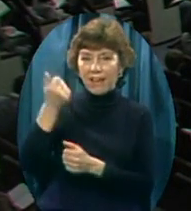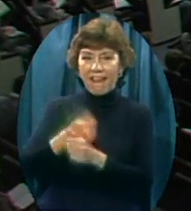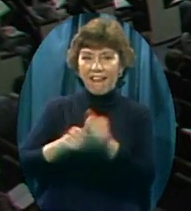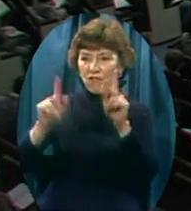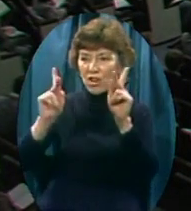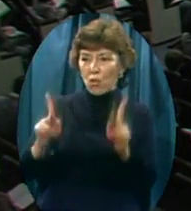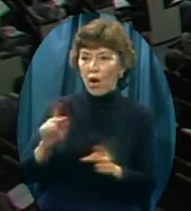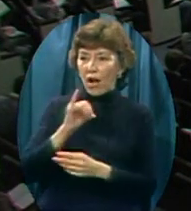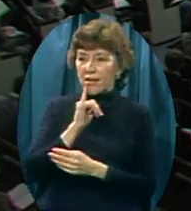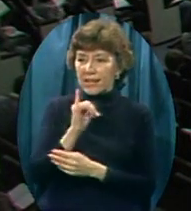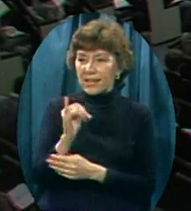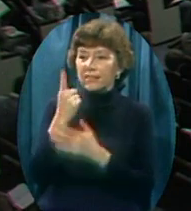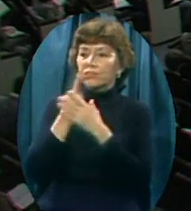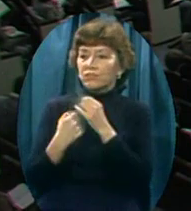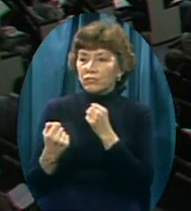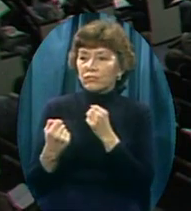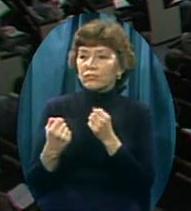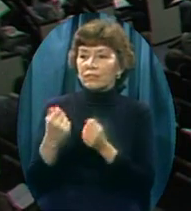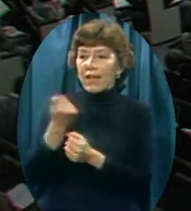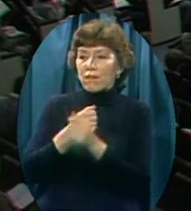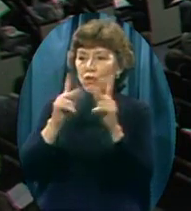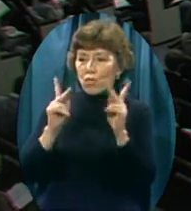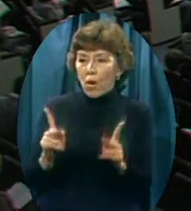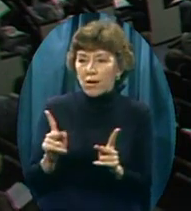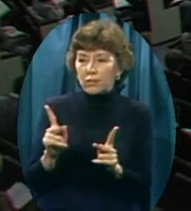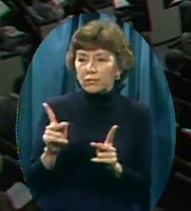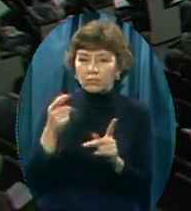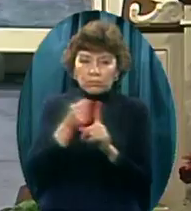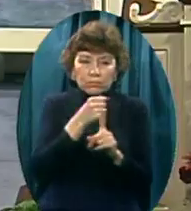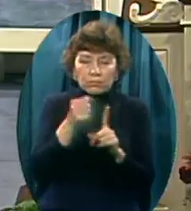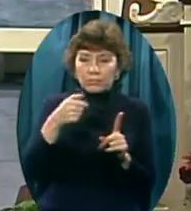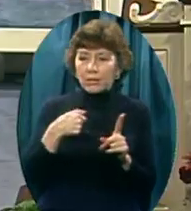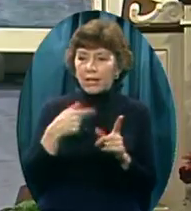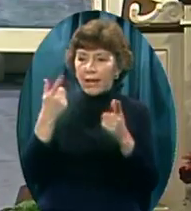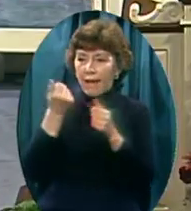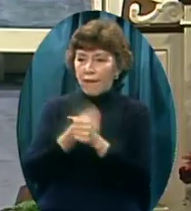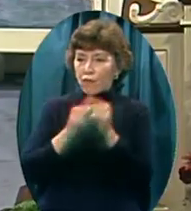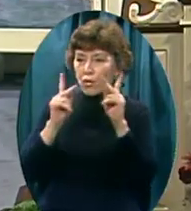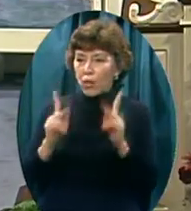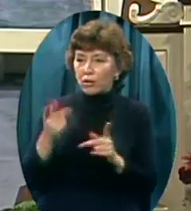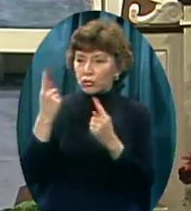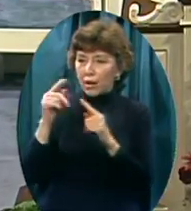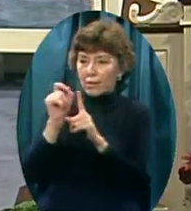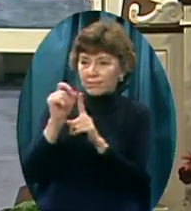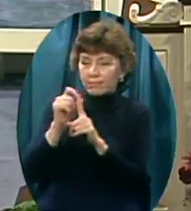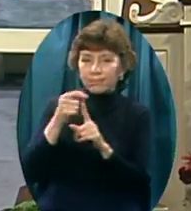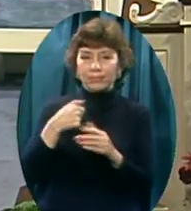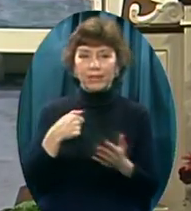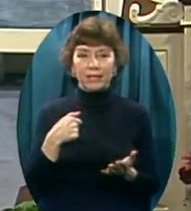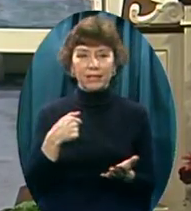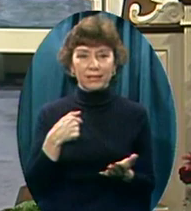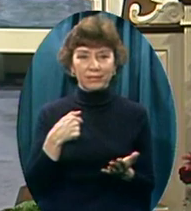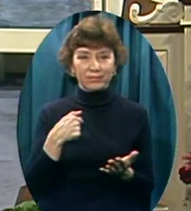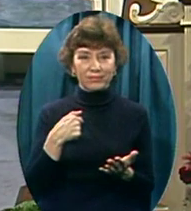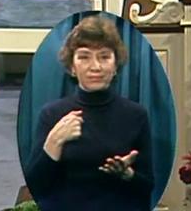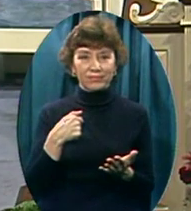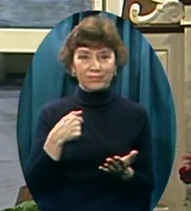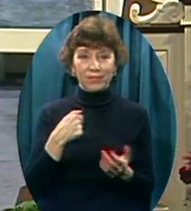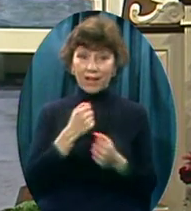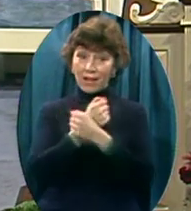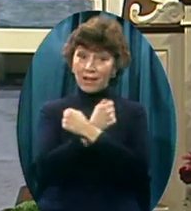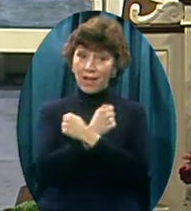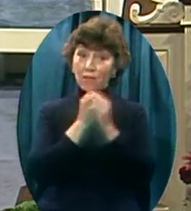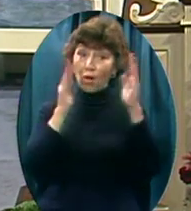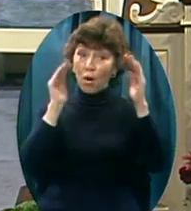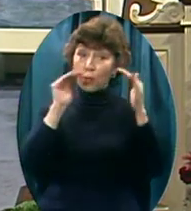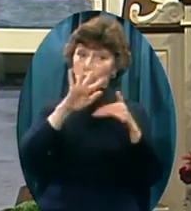a problem With themselves They see themselves In others And so Love is never Suspicious Love hopeth all things That is